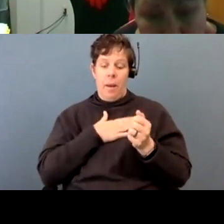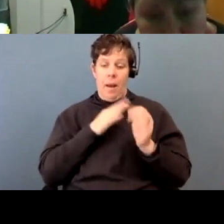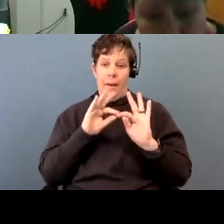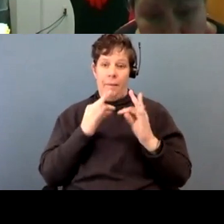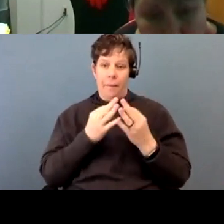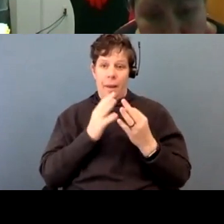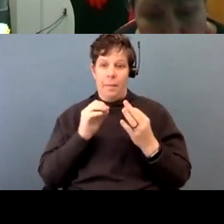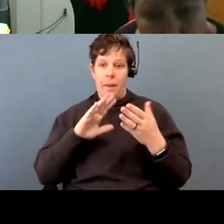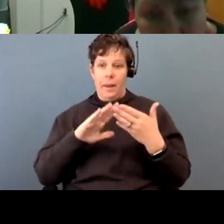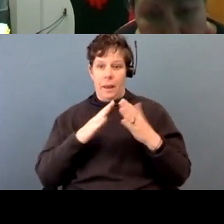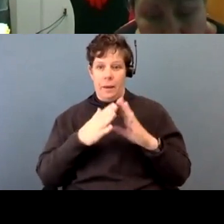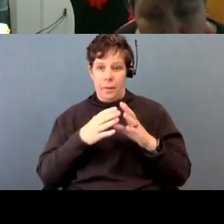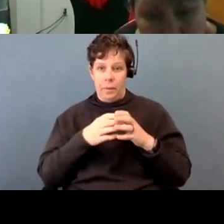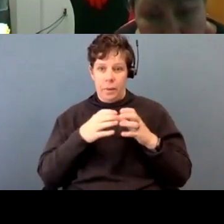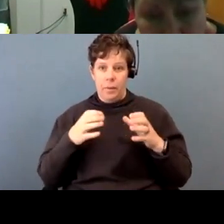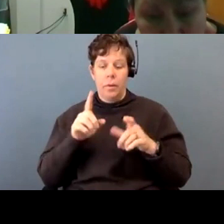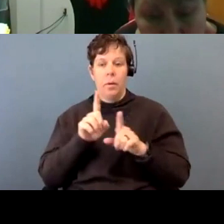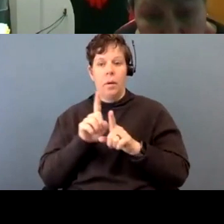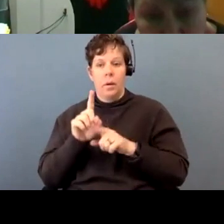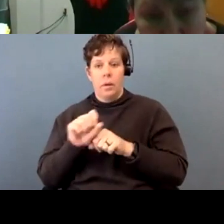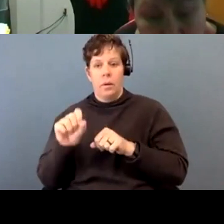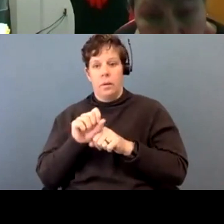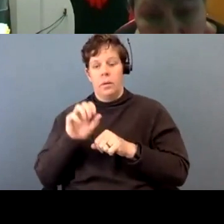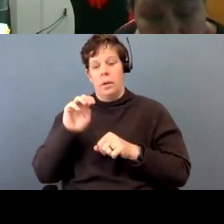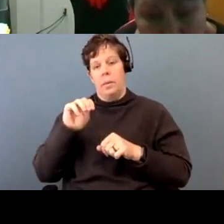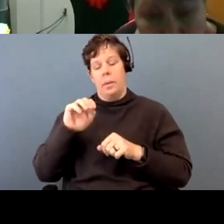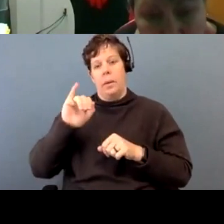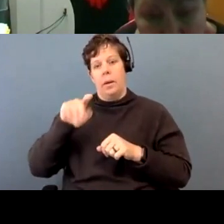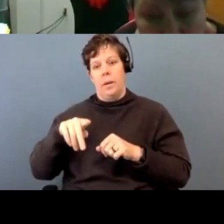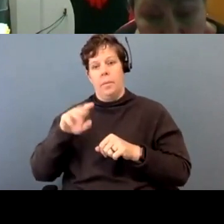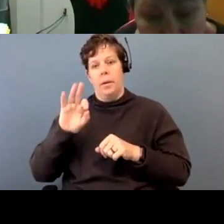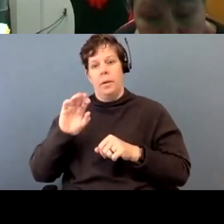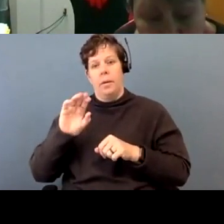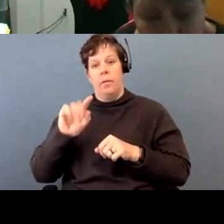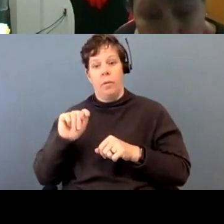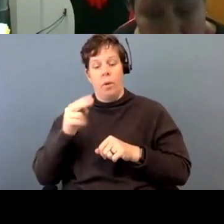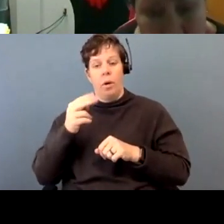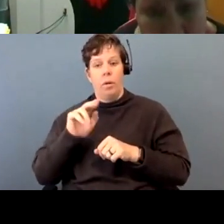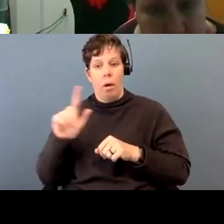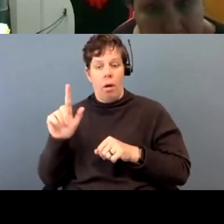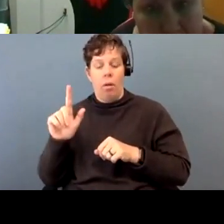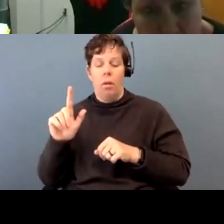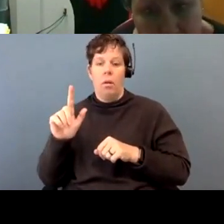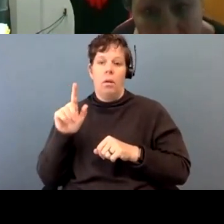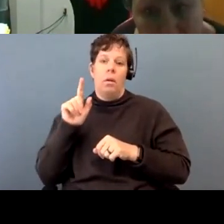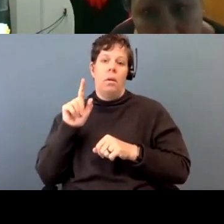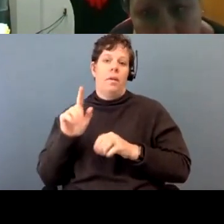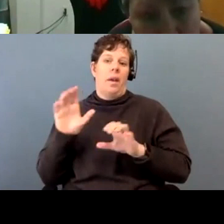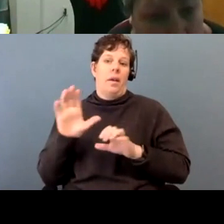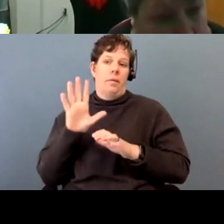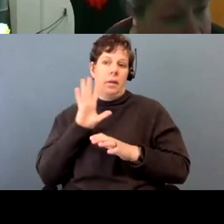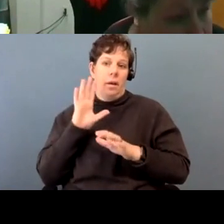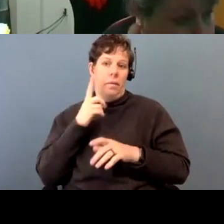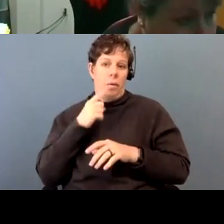the efforts that, um, um, MMIP and Fort Hall has, you know, they've done for our family in,